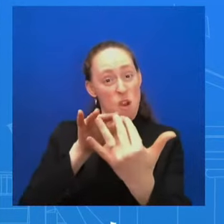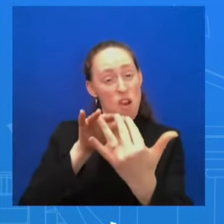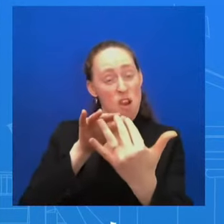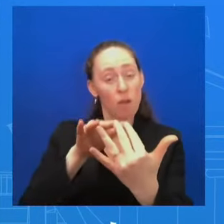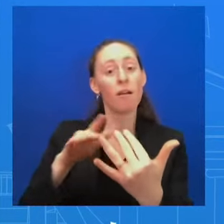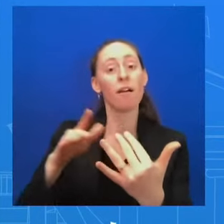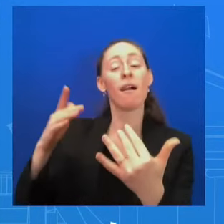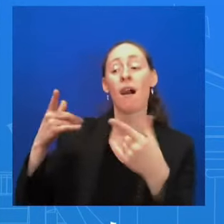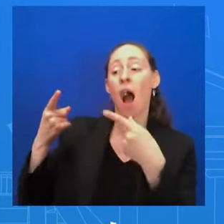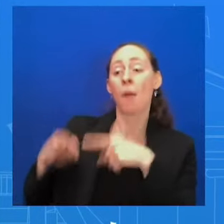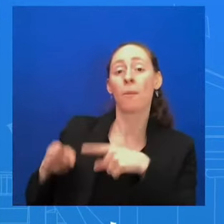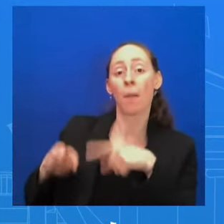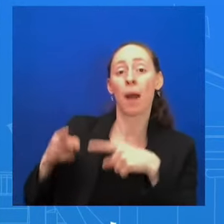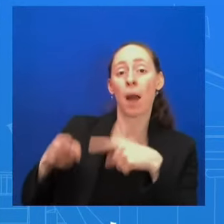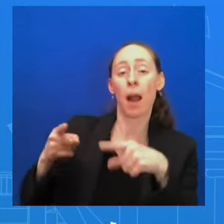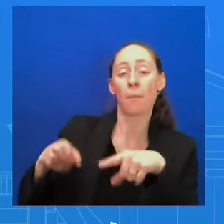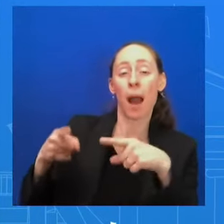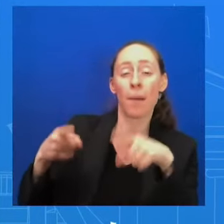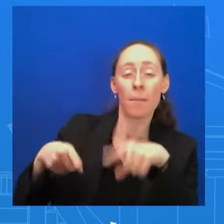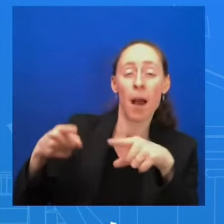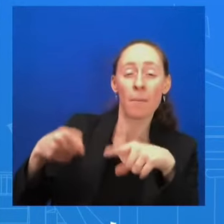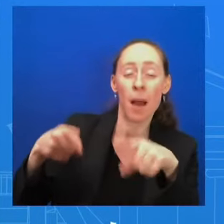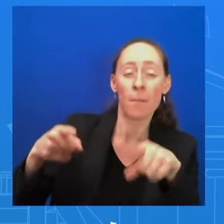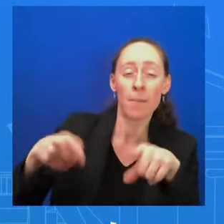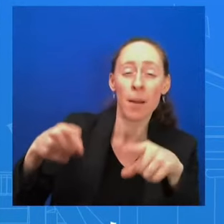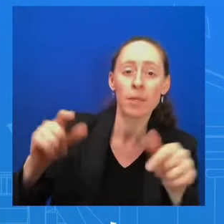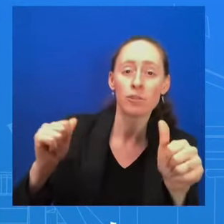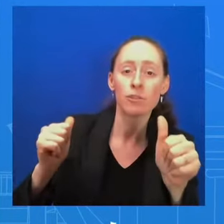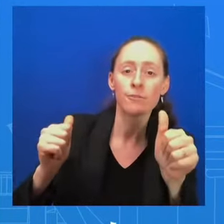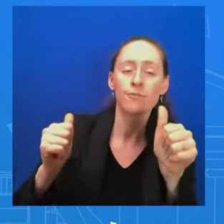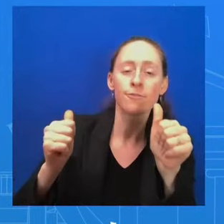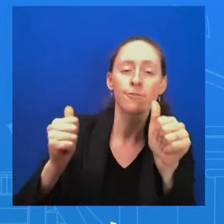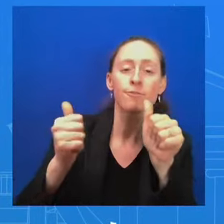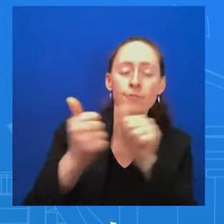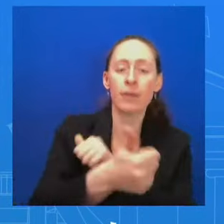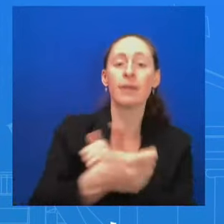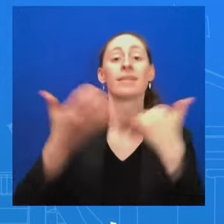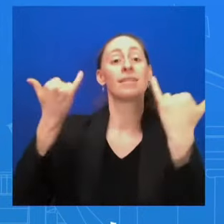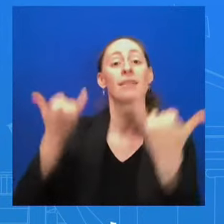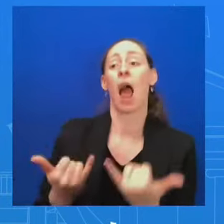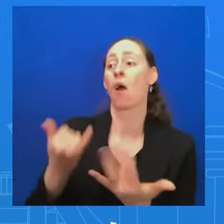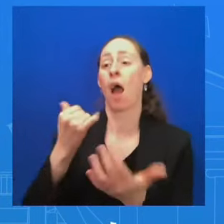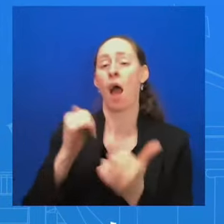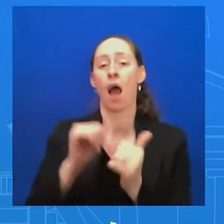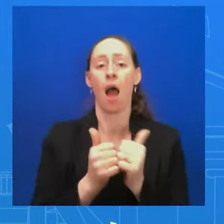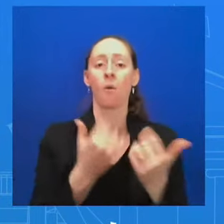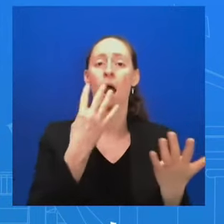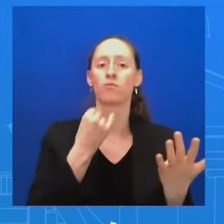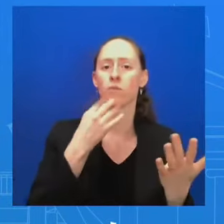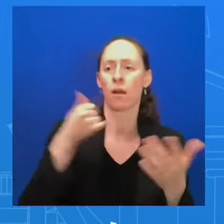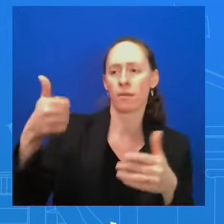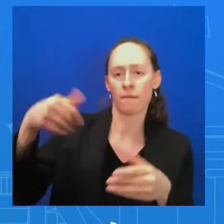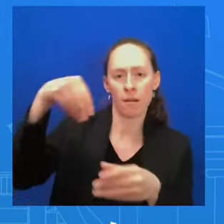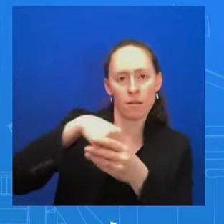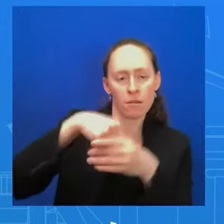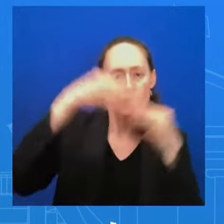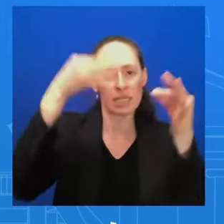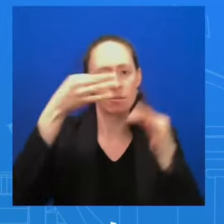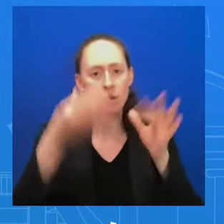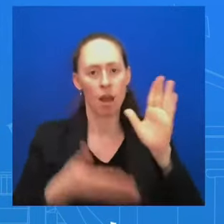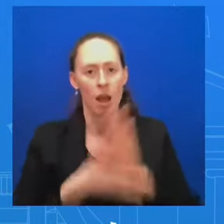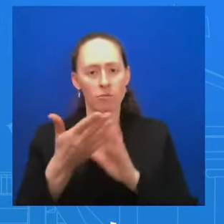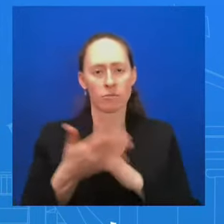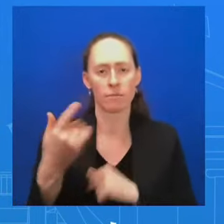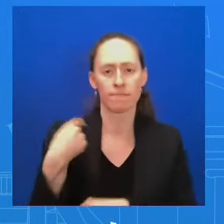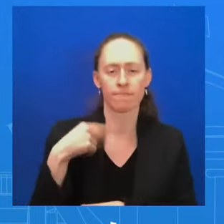was, we need to see some changes in the way Israel is dealing with that threat. That's what two good friends and allies can discuss. This isn't